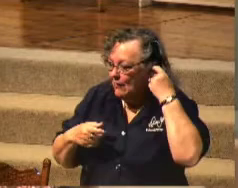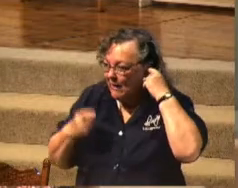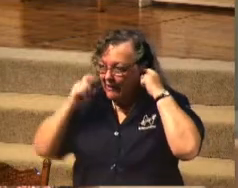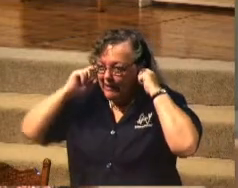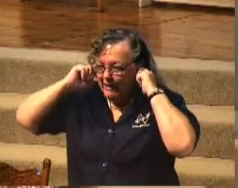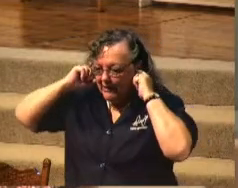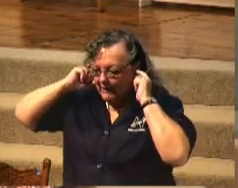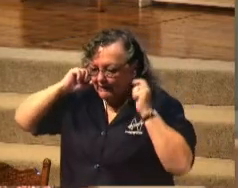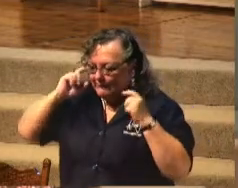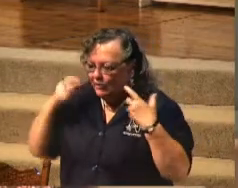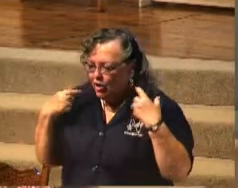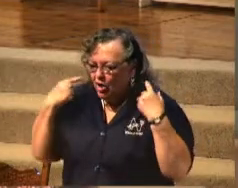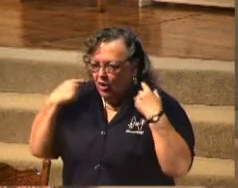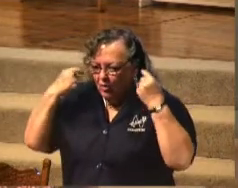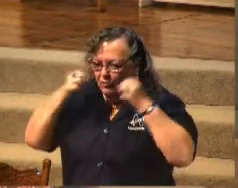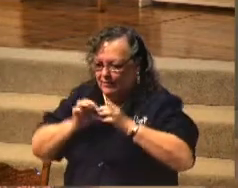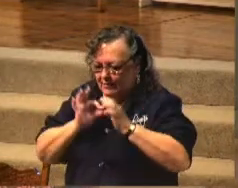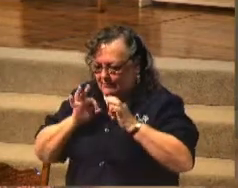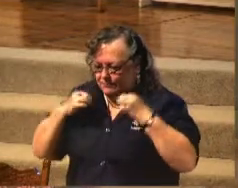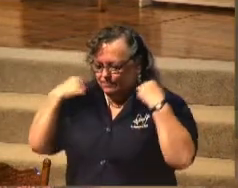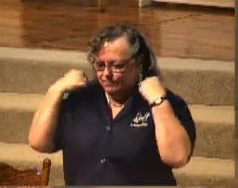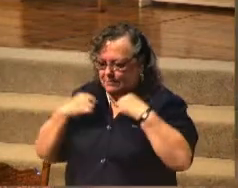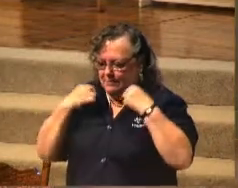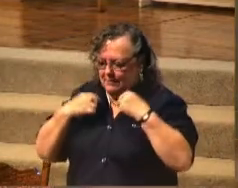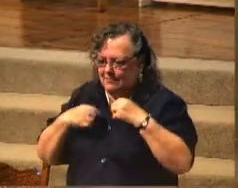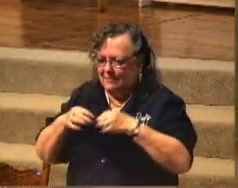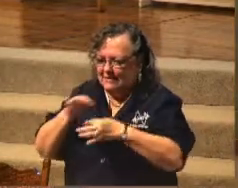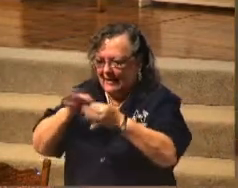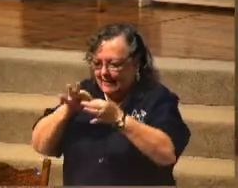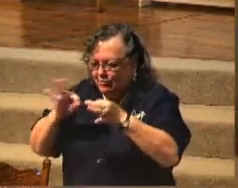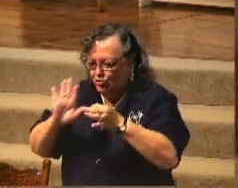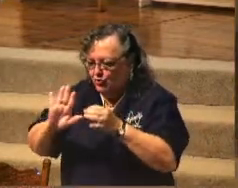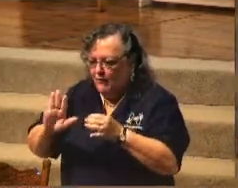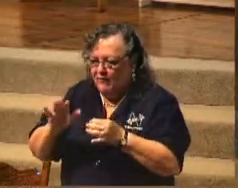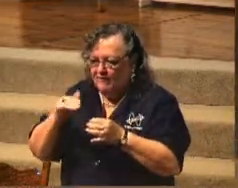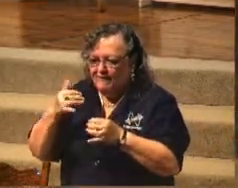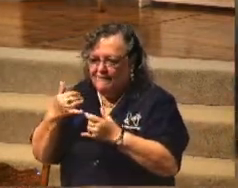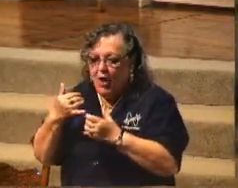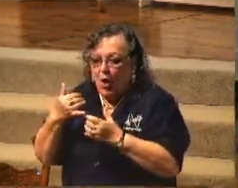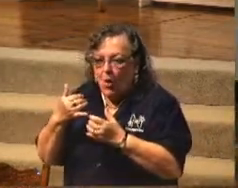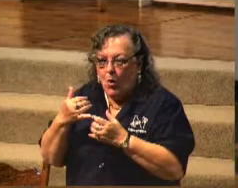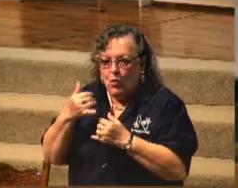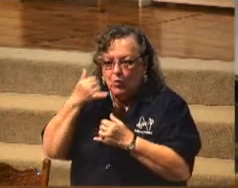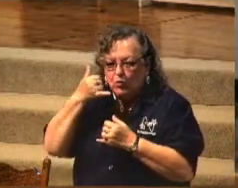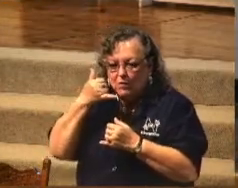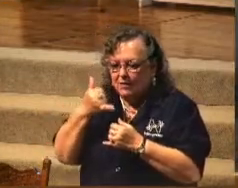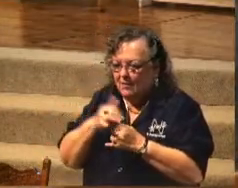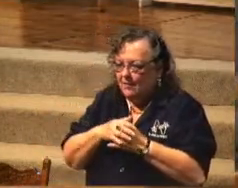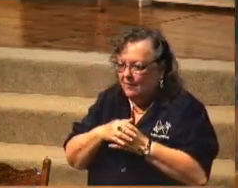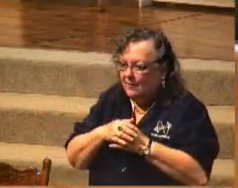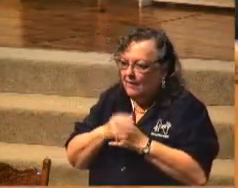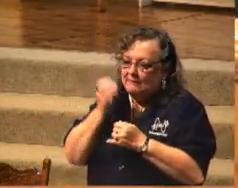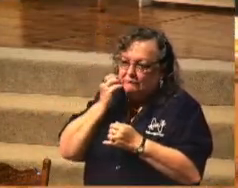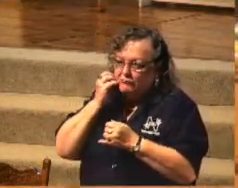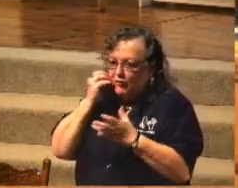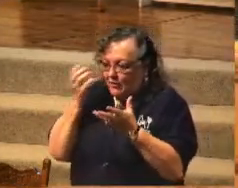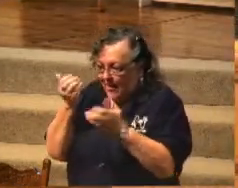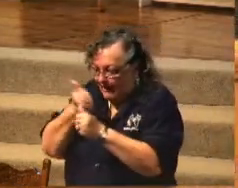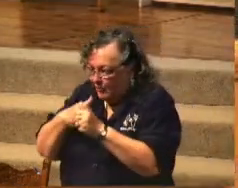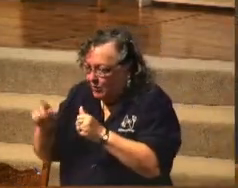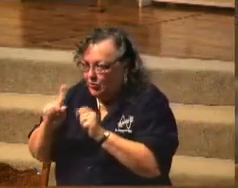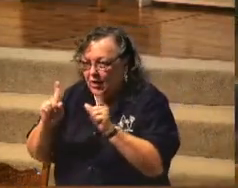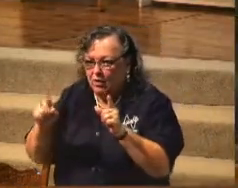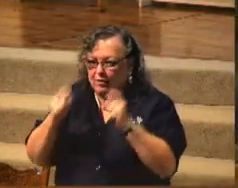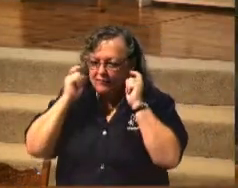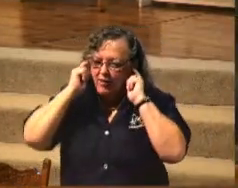ear, and you can tie it to your phone. And everywhere you go, you know, you're just going. You know,